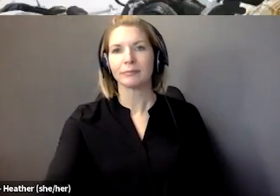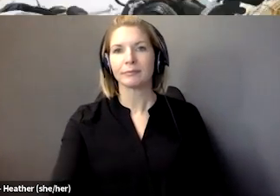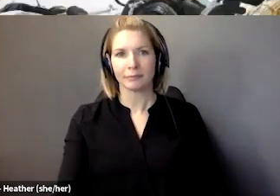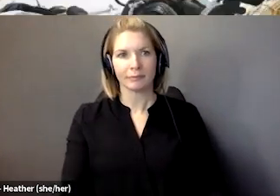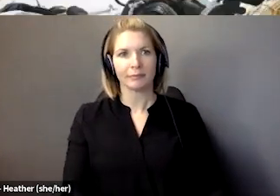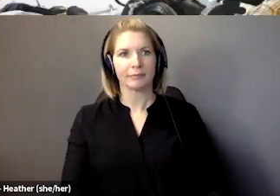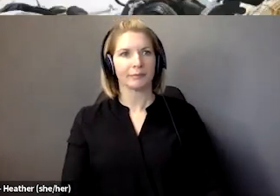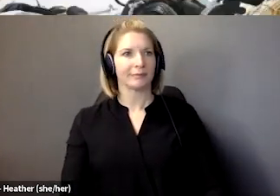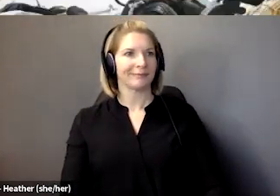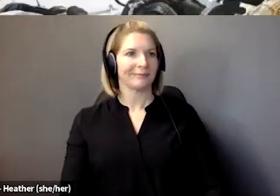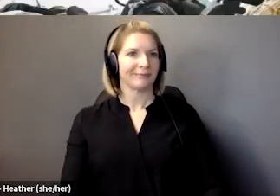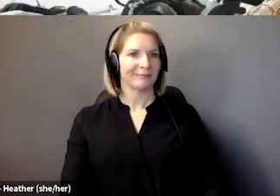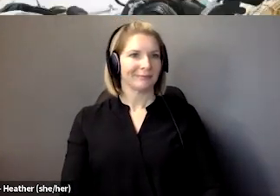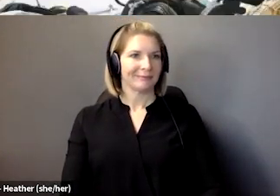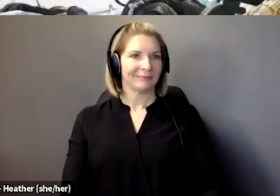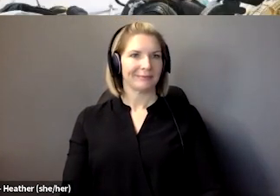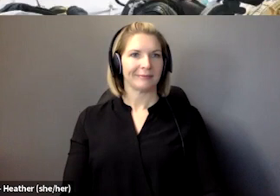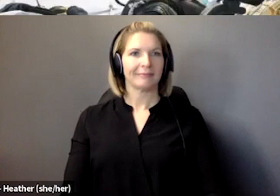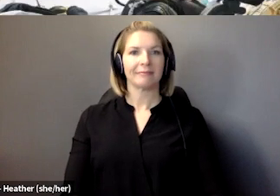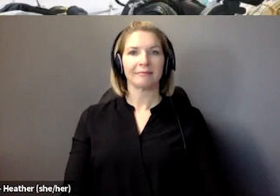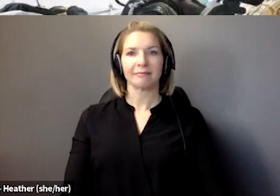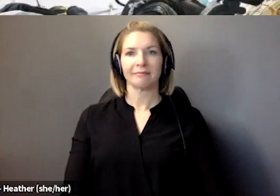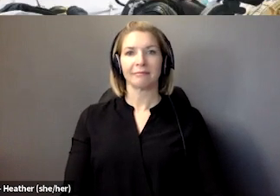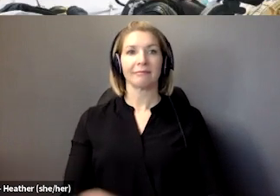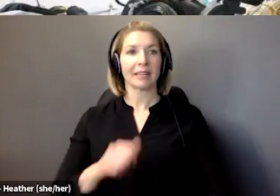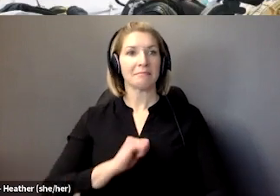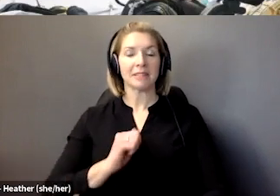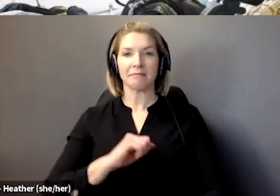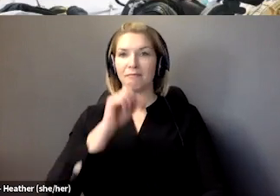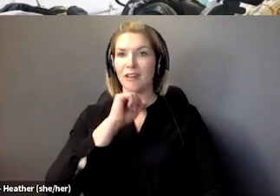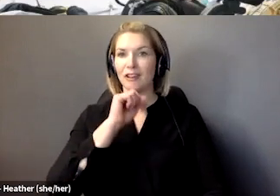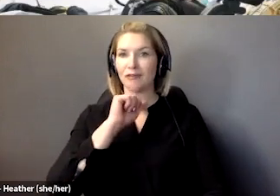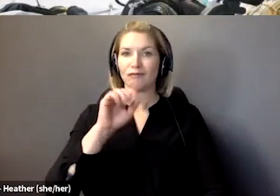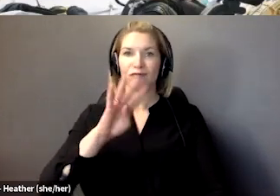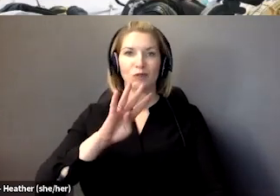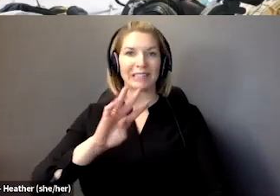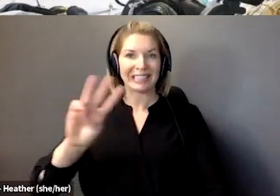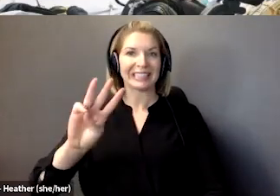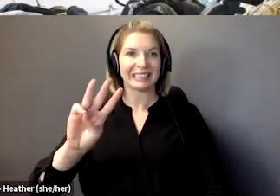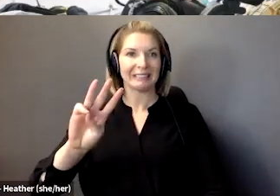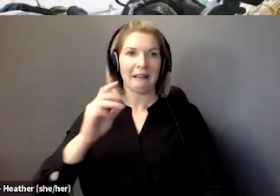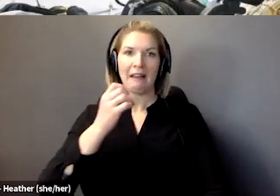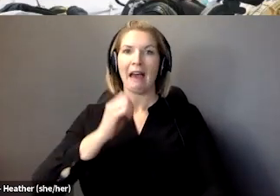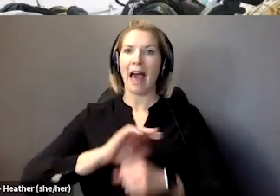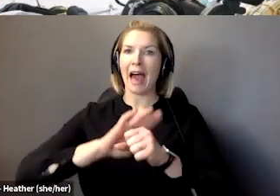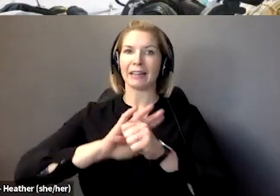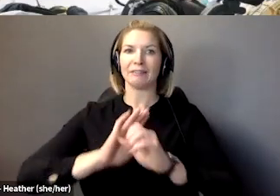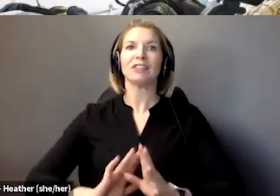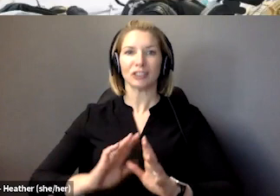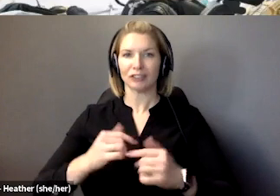Jonathan. I'm 46 years old. I'm an activist and an advocate for people with